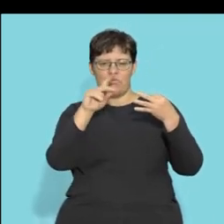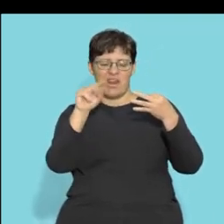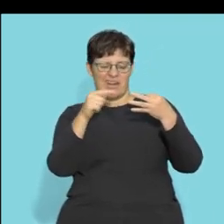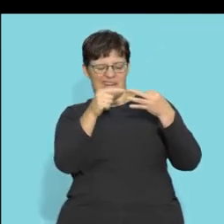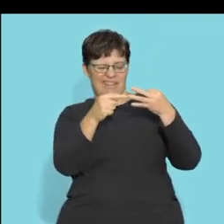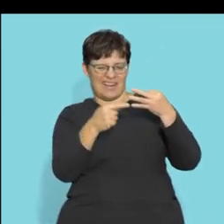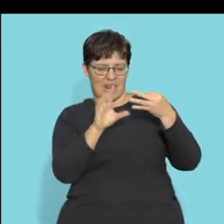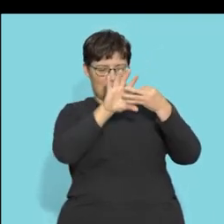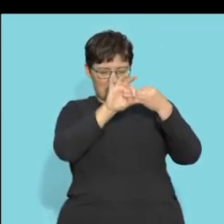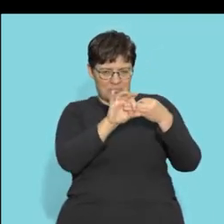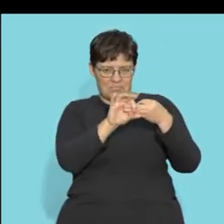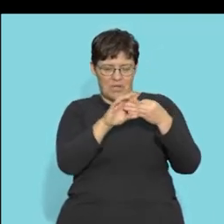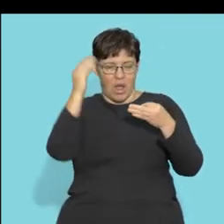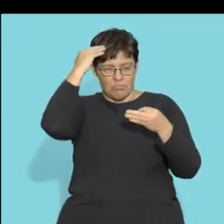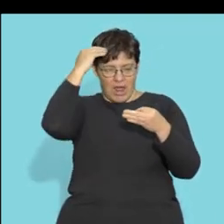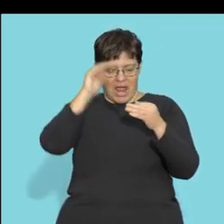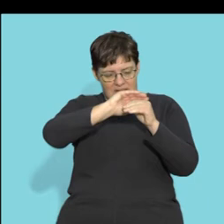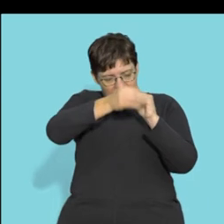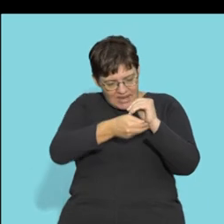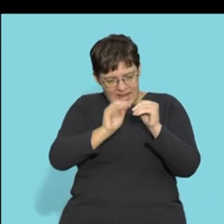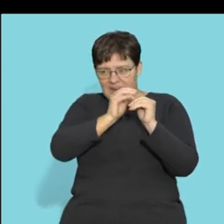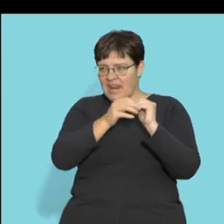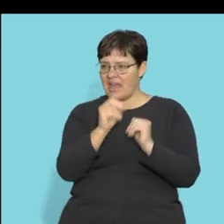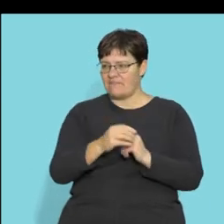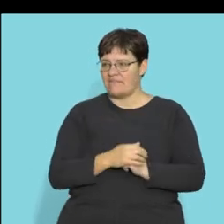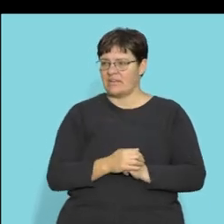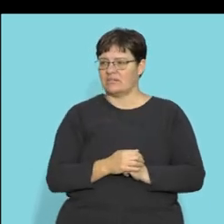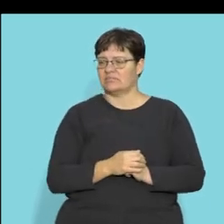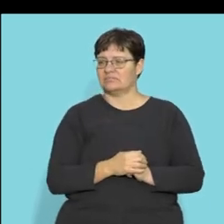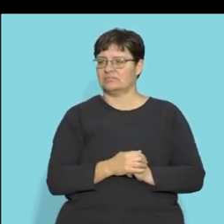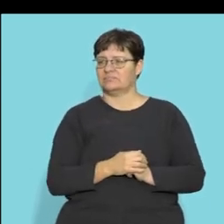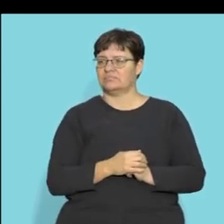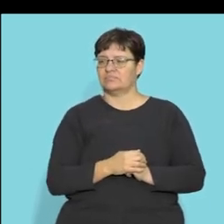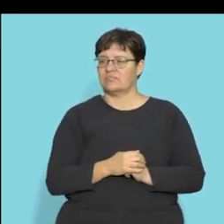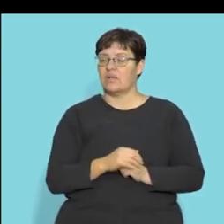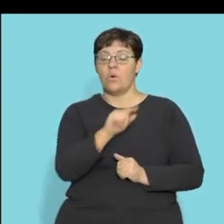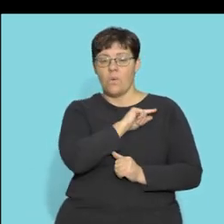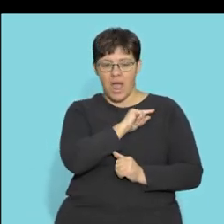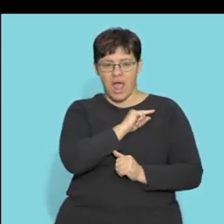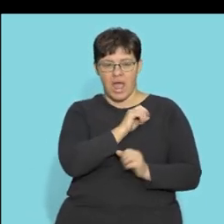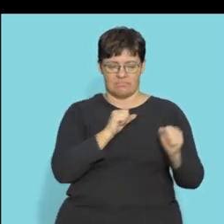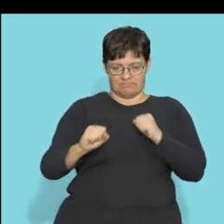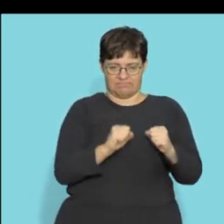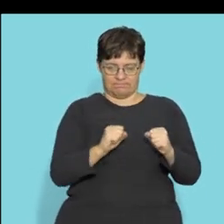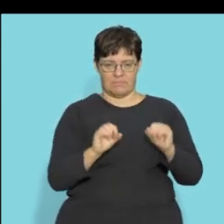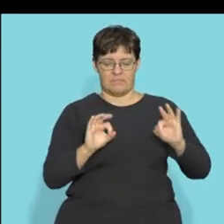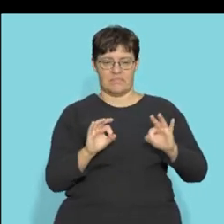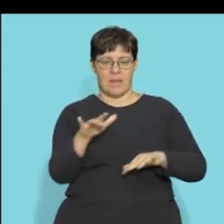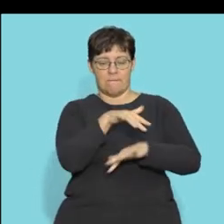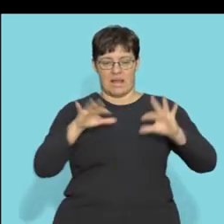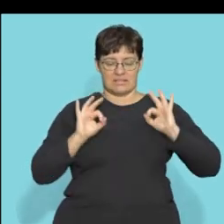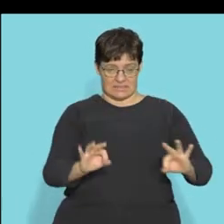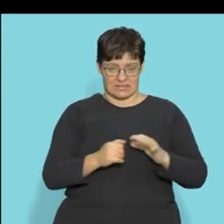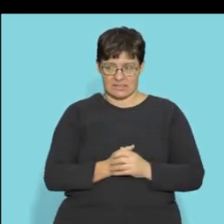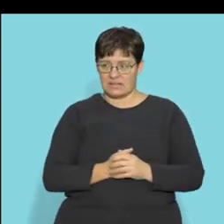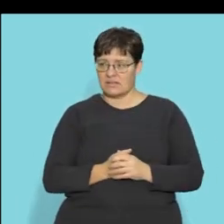membranes it's three of them it's wrapped around the brain it's wrapped around this brain here right and it keeps it in